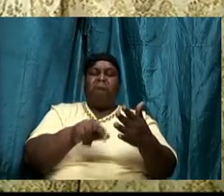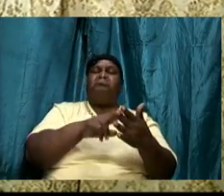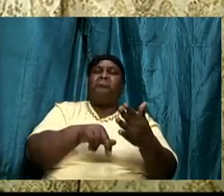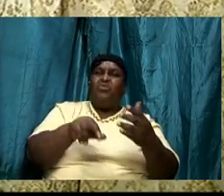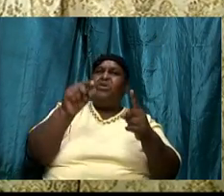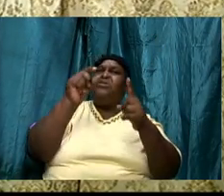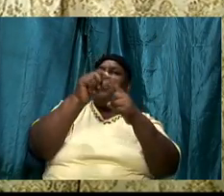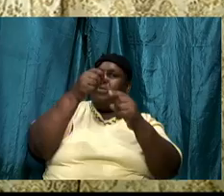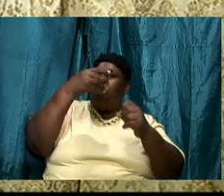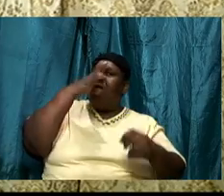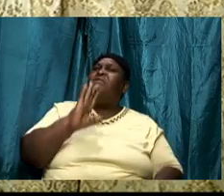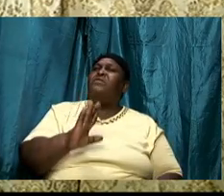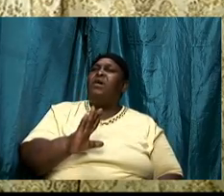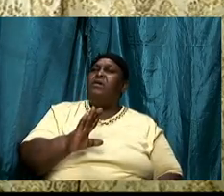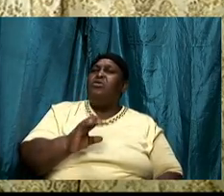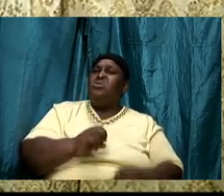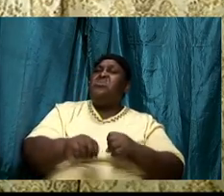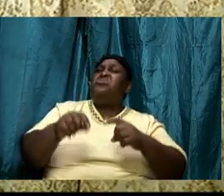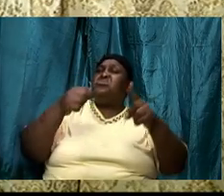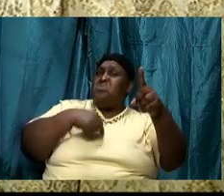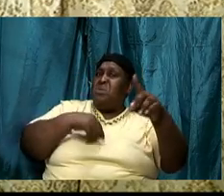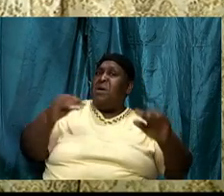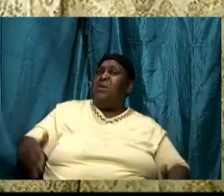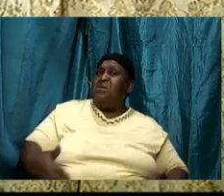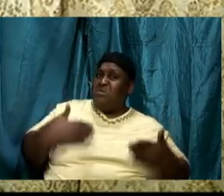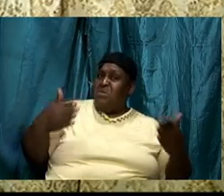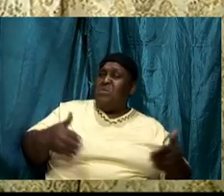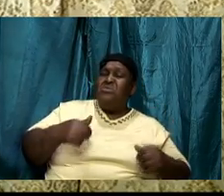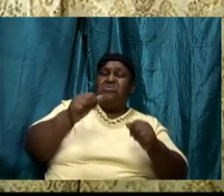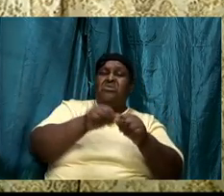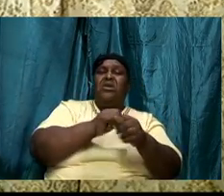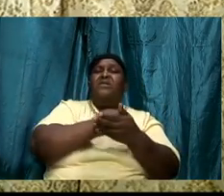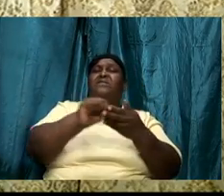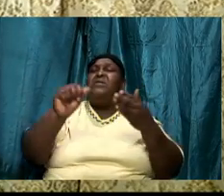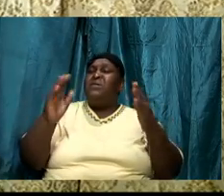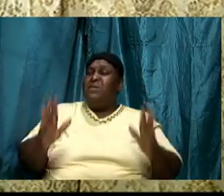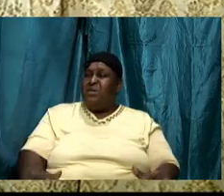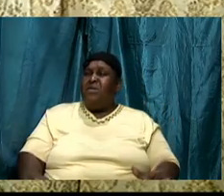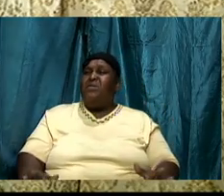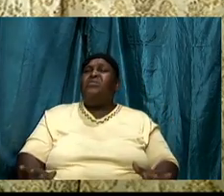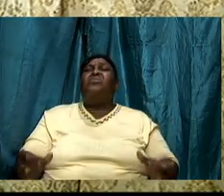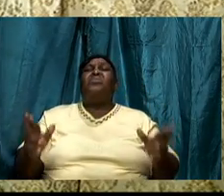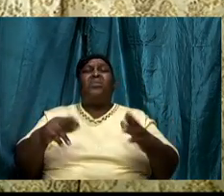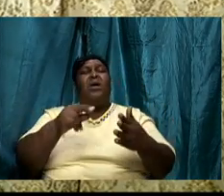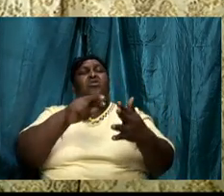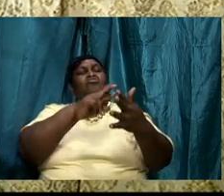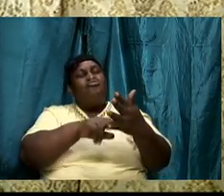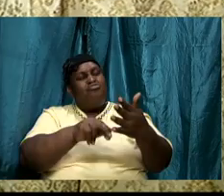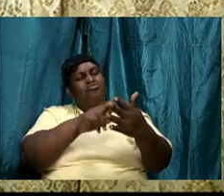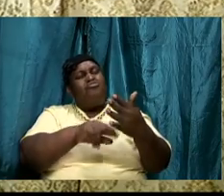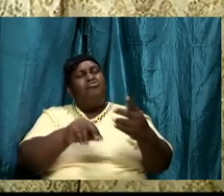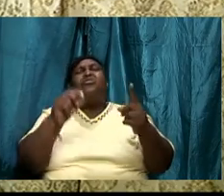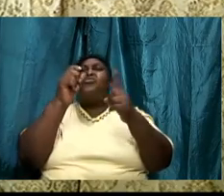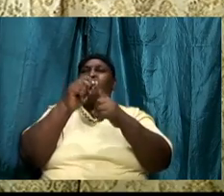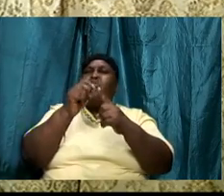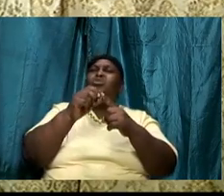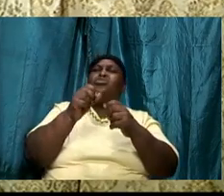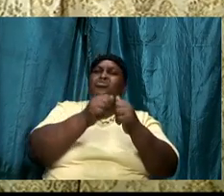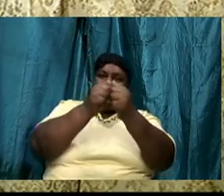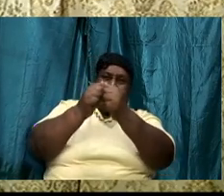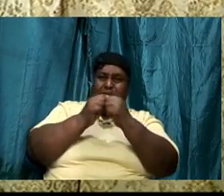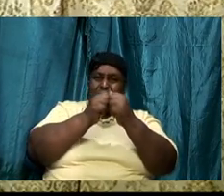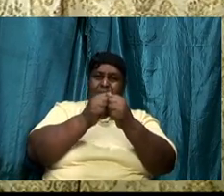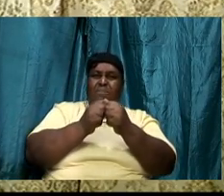and so I encourage every saint to get into the groove and let's read the word together those that